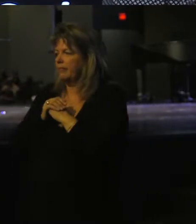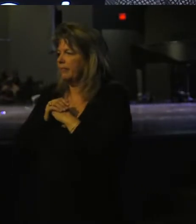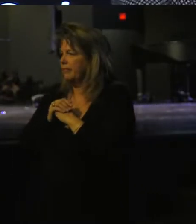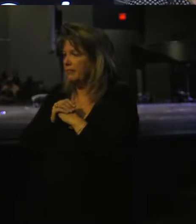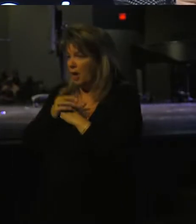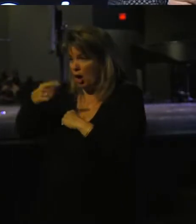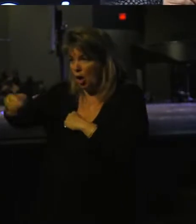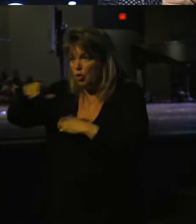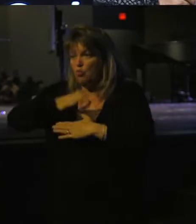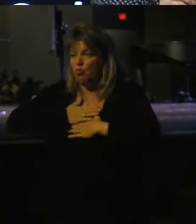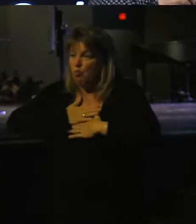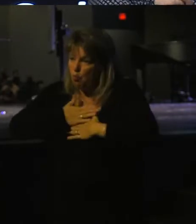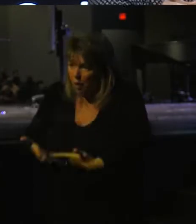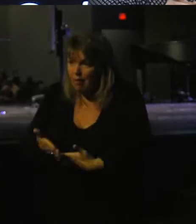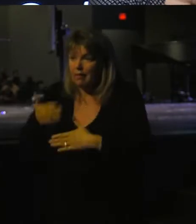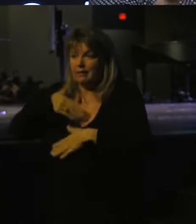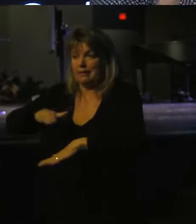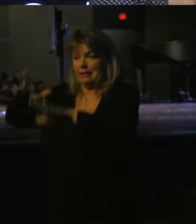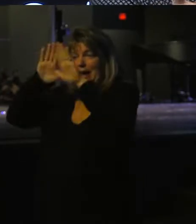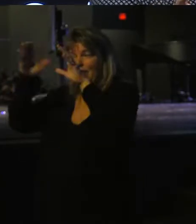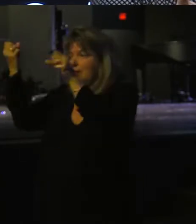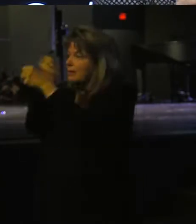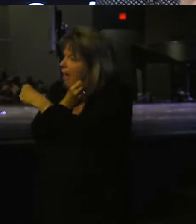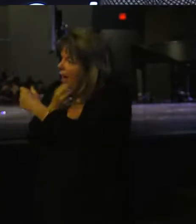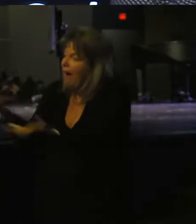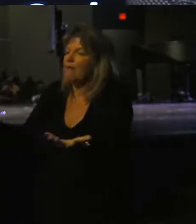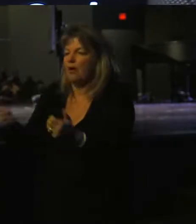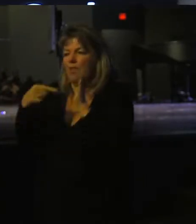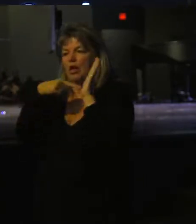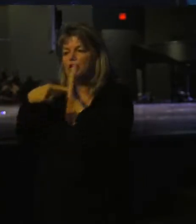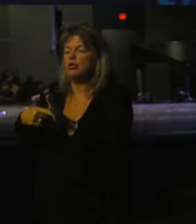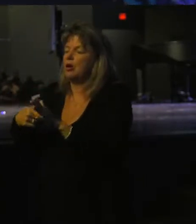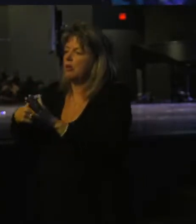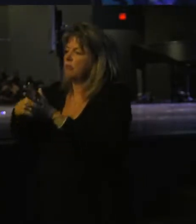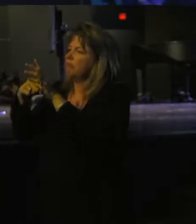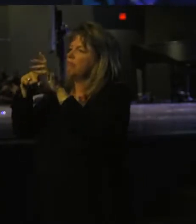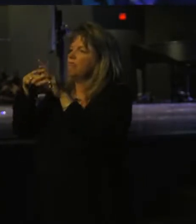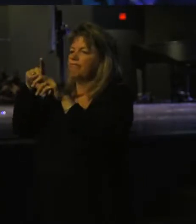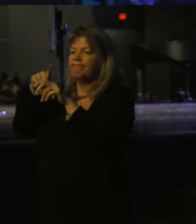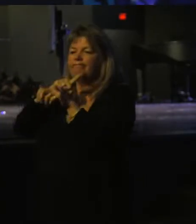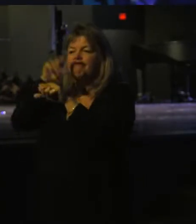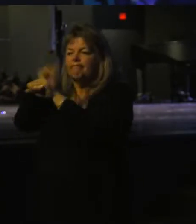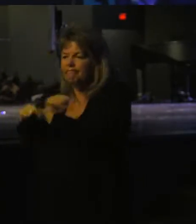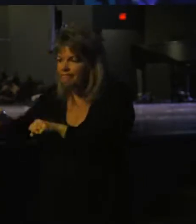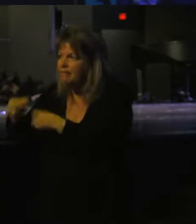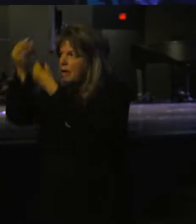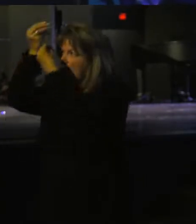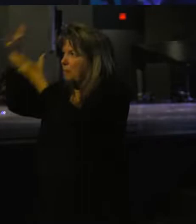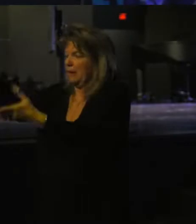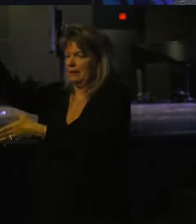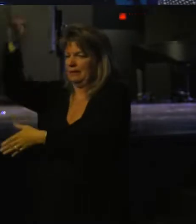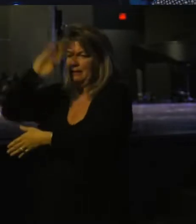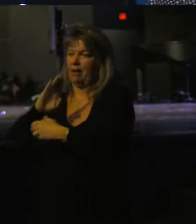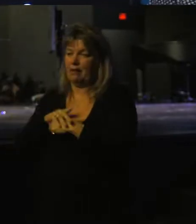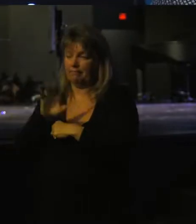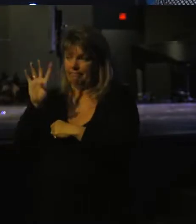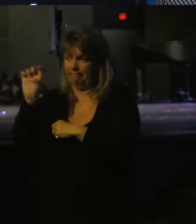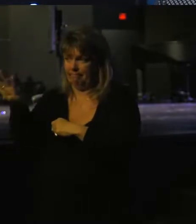Are you willing to sacrifice everything to show complete obedience to God?